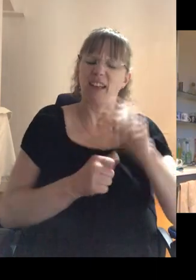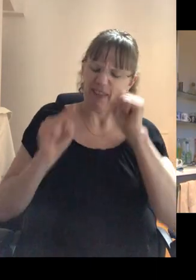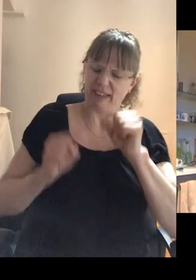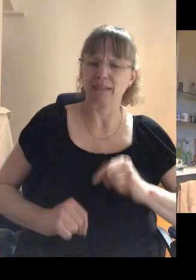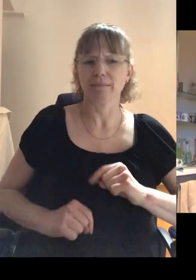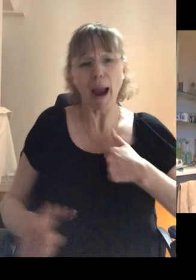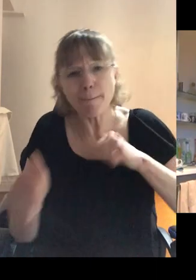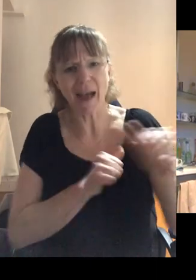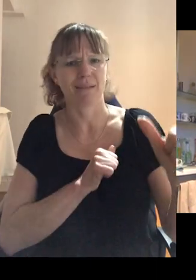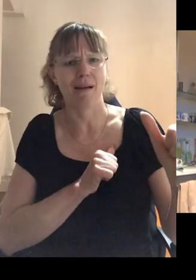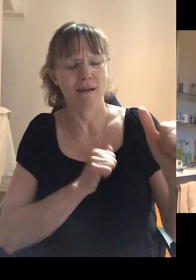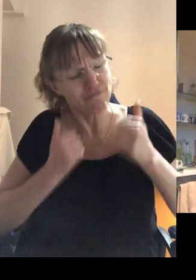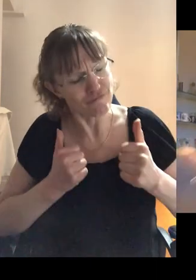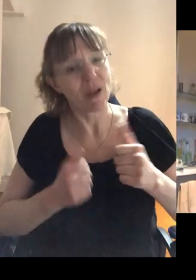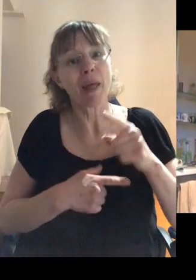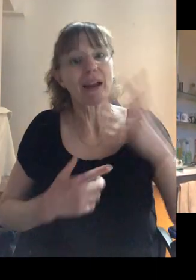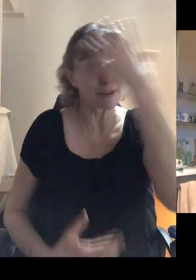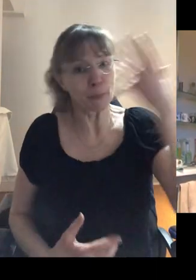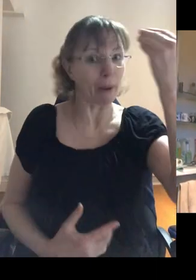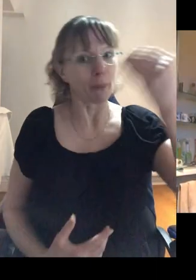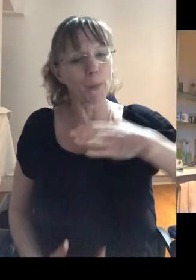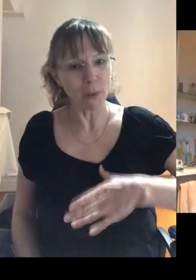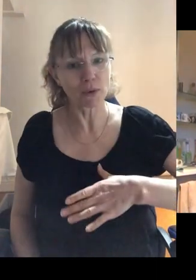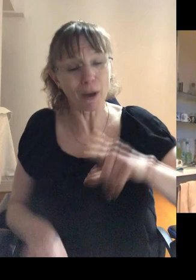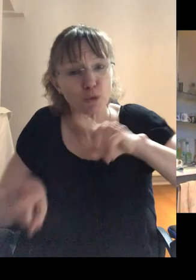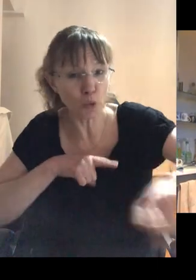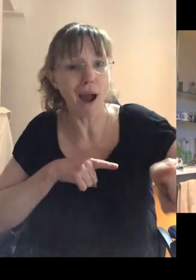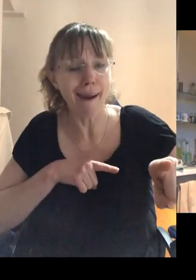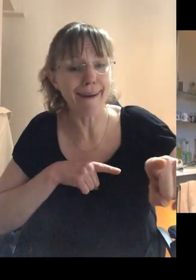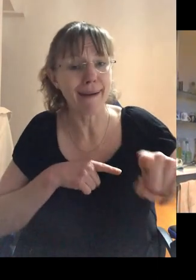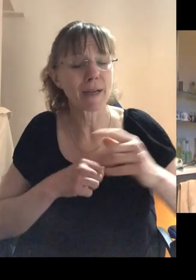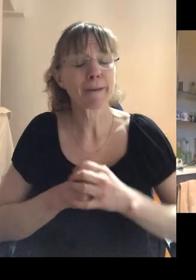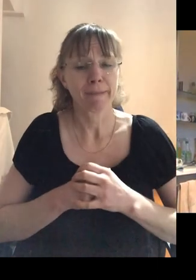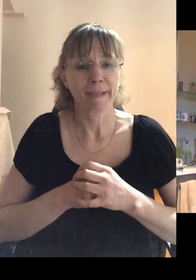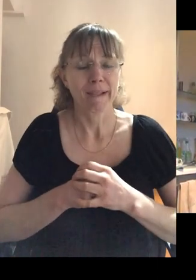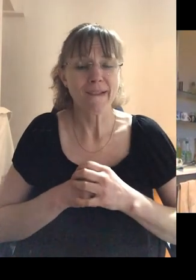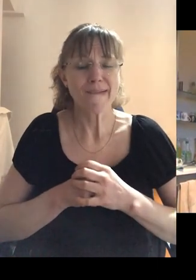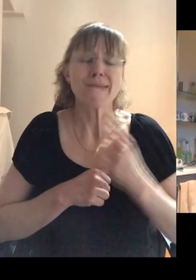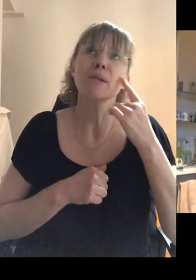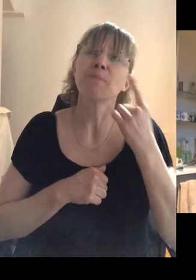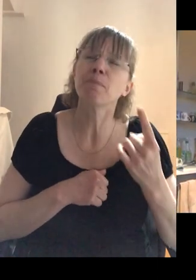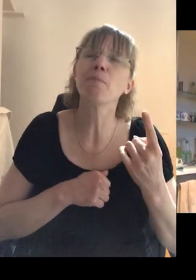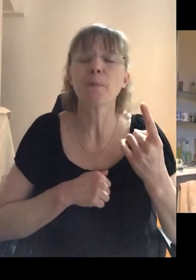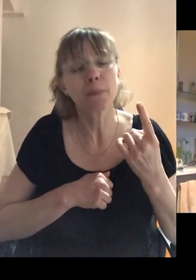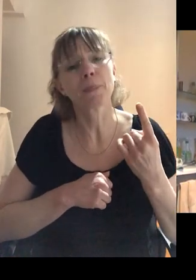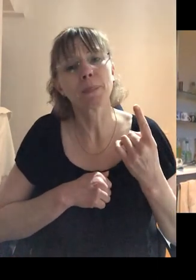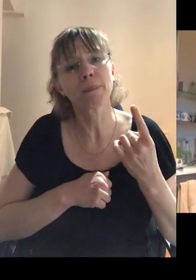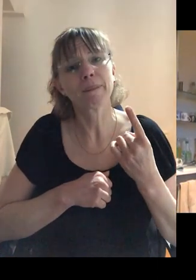but that's the spirit we've got to, we've got to try with. And I think, you know,